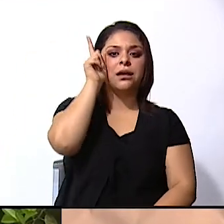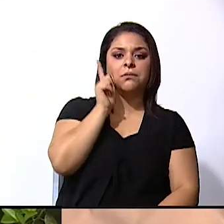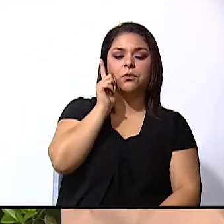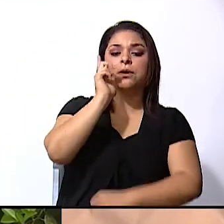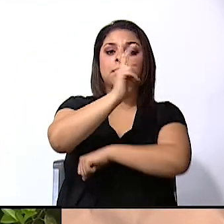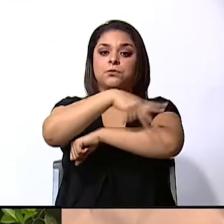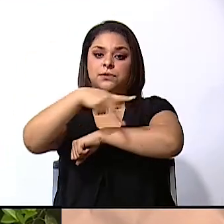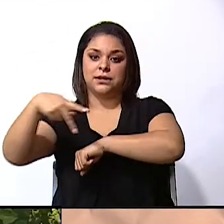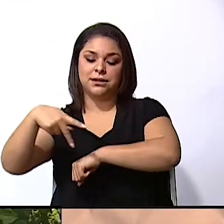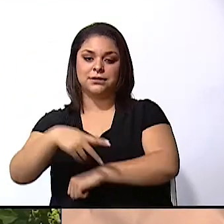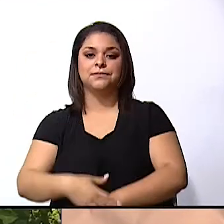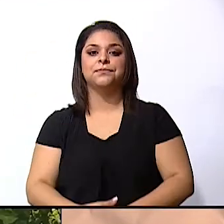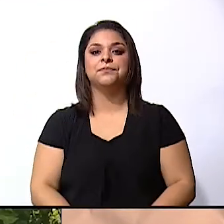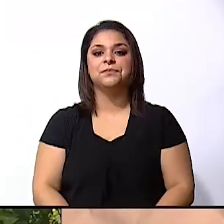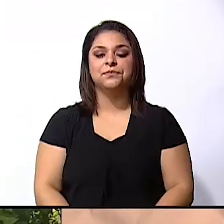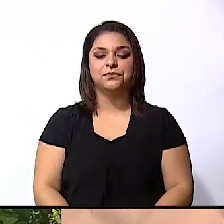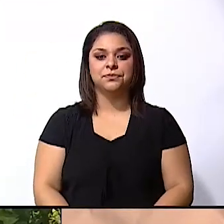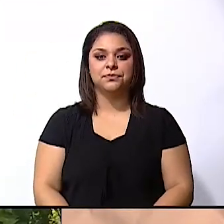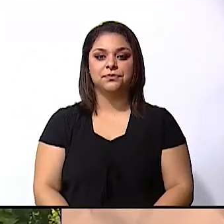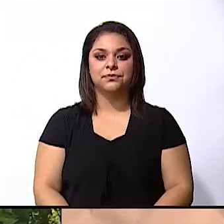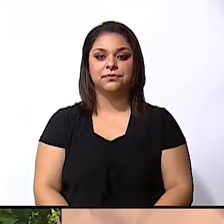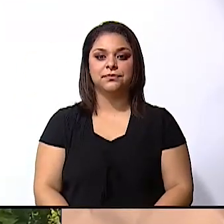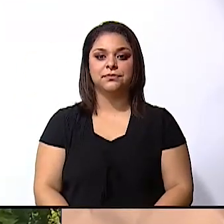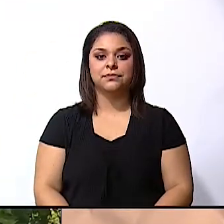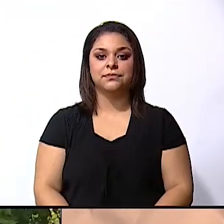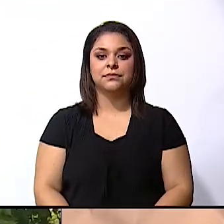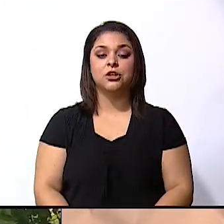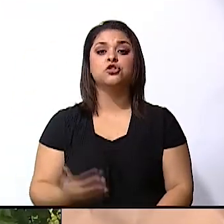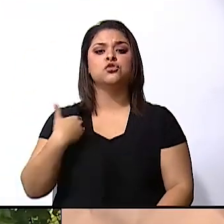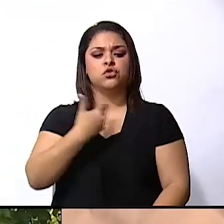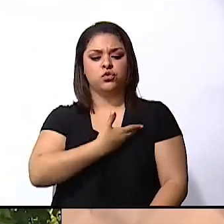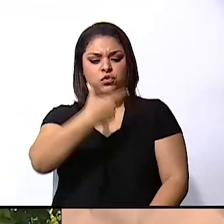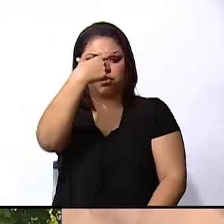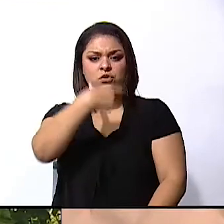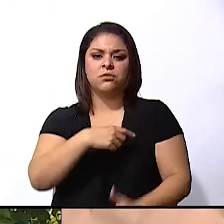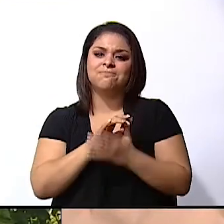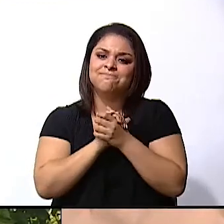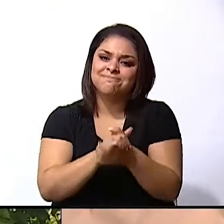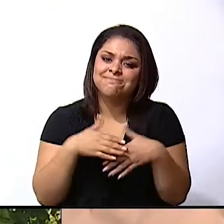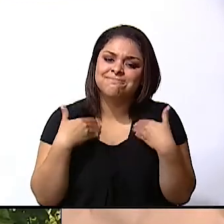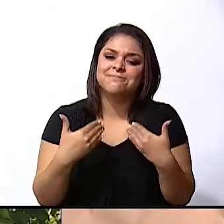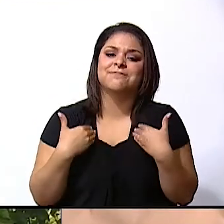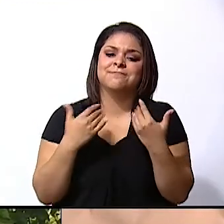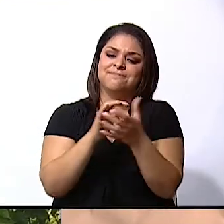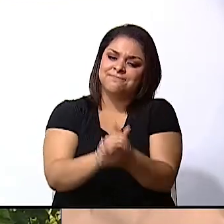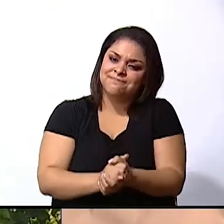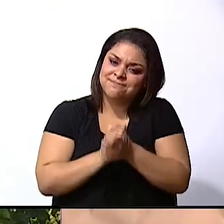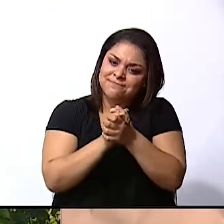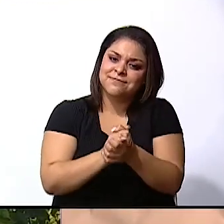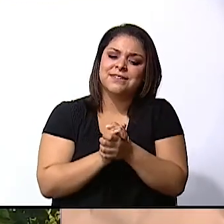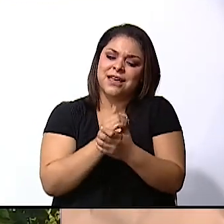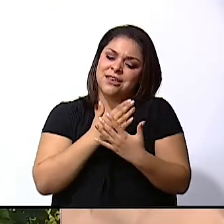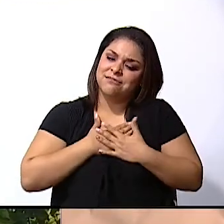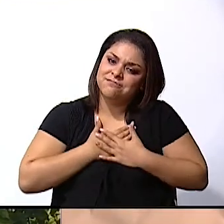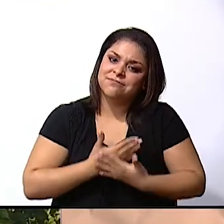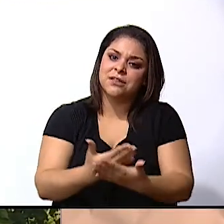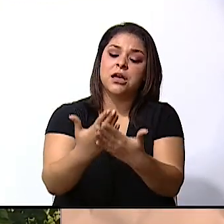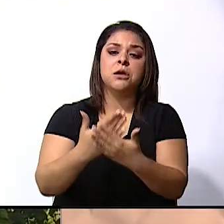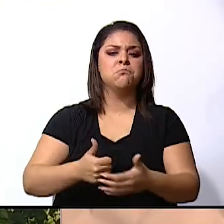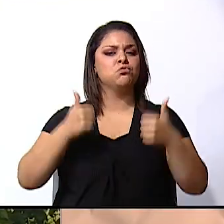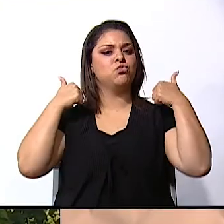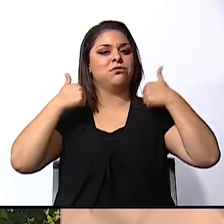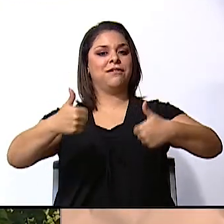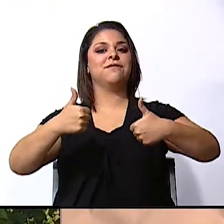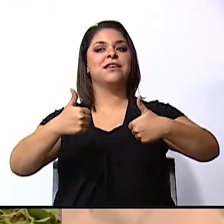and Punta Arenas. We are friendly, kind, and generous, and Pura Vida is our